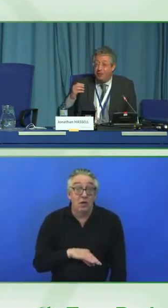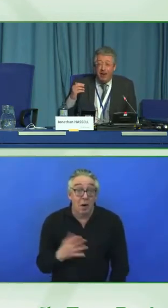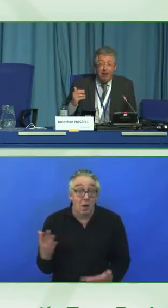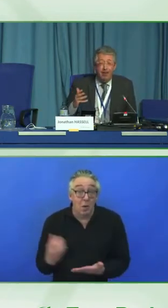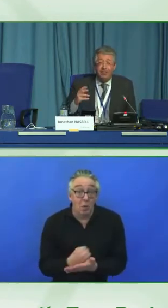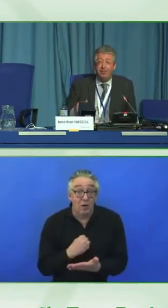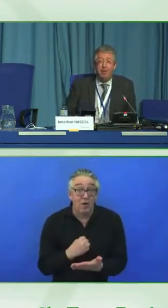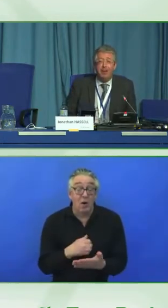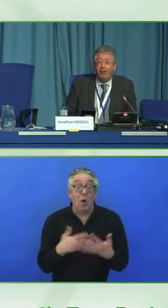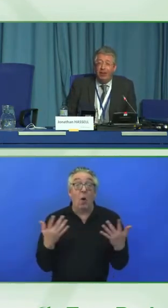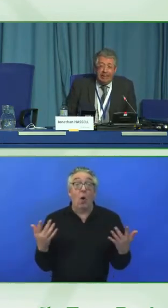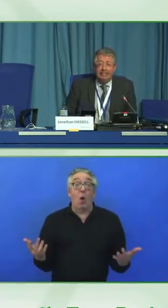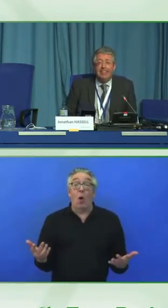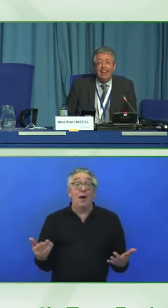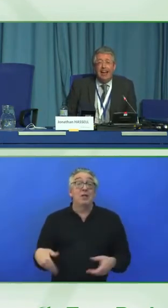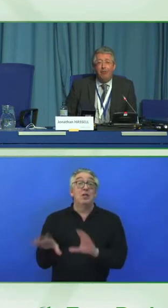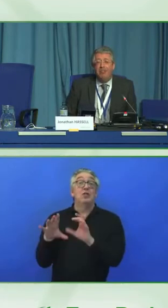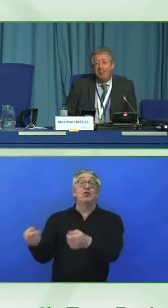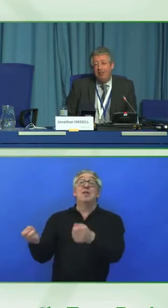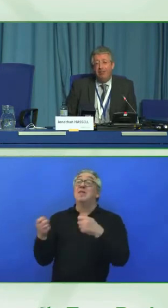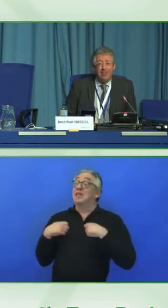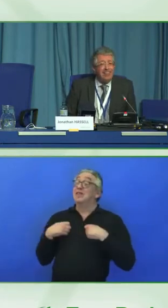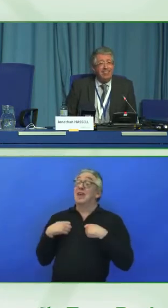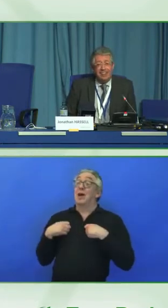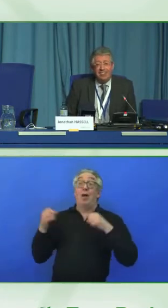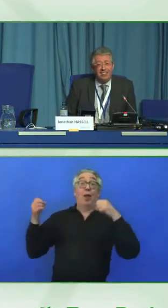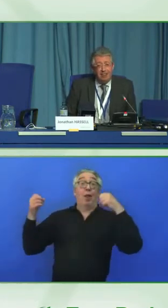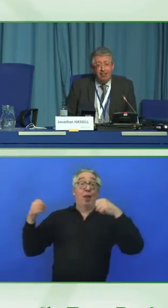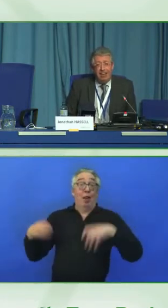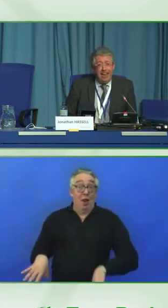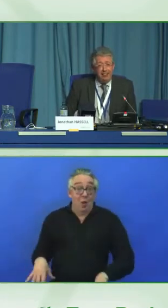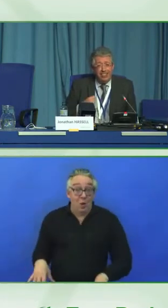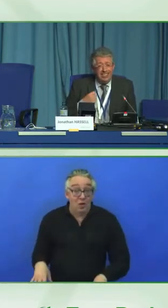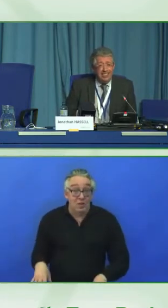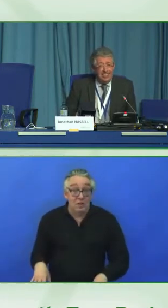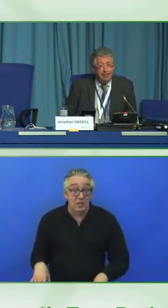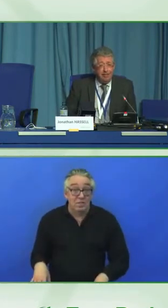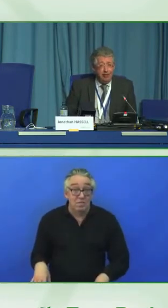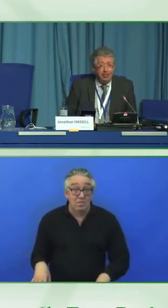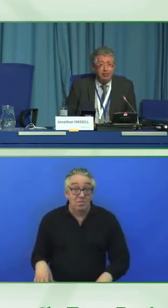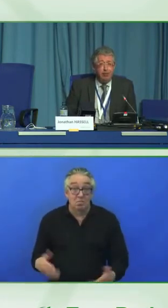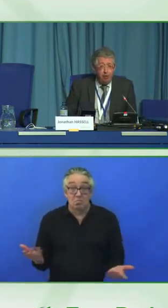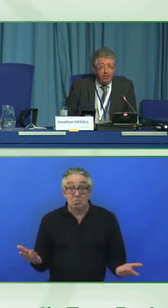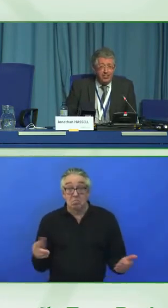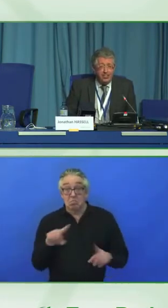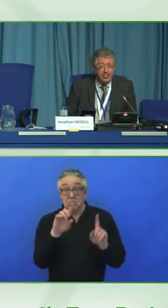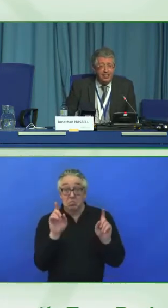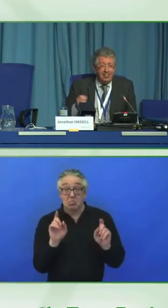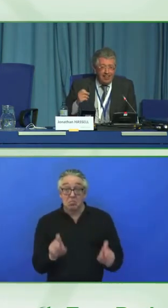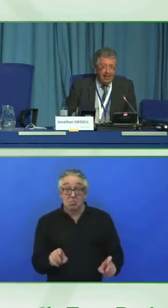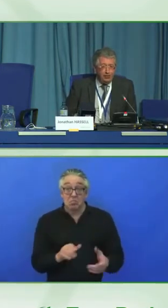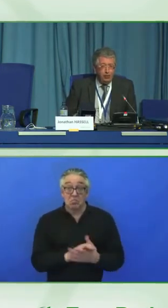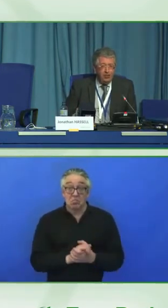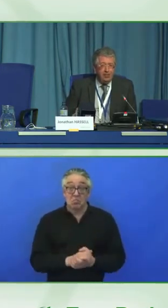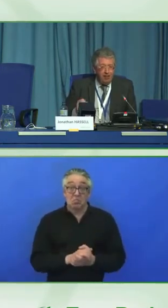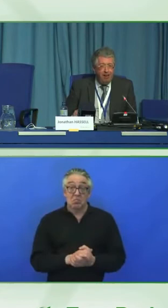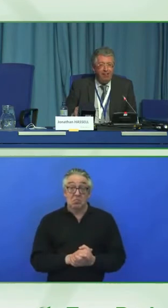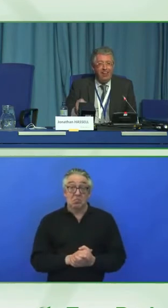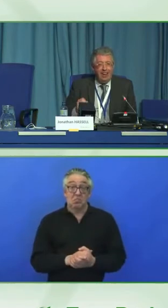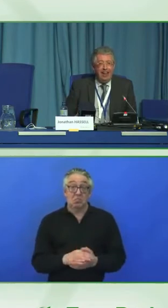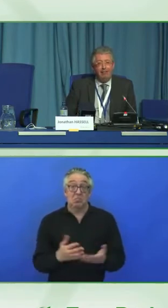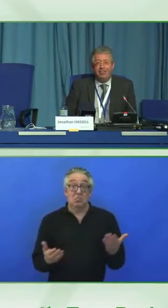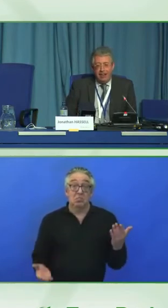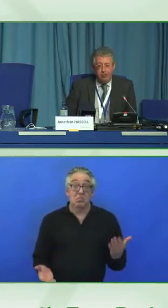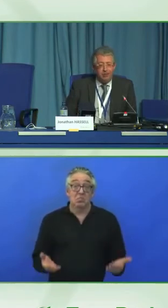Because we spent loads of money on it, and we don't think it necessarily actually delivered on its promise. That's what you